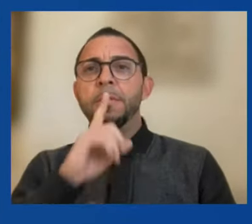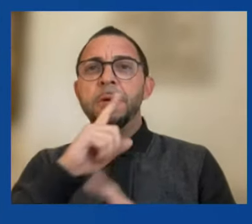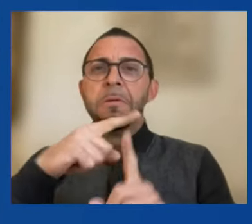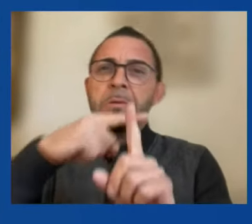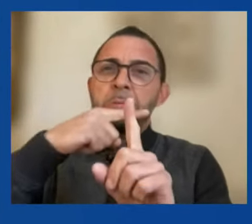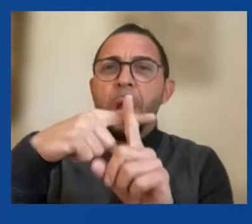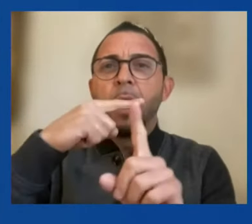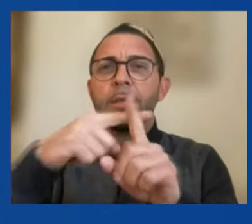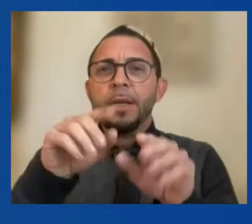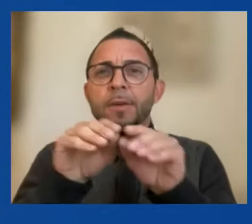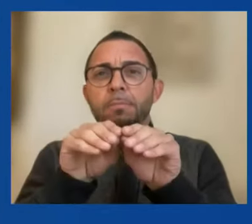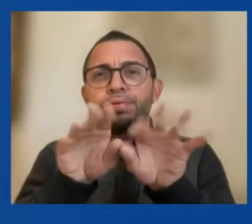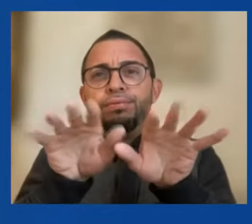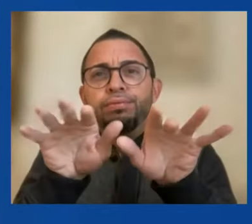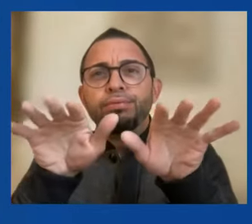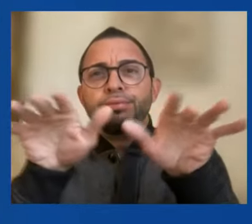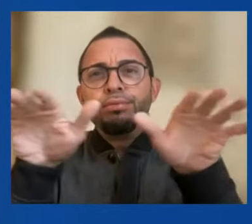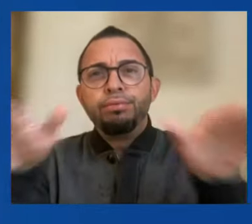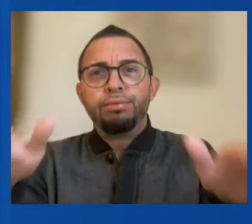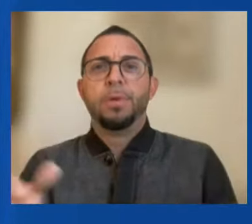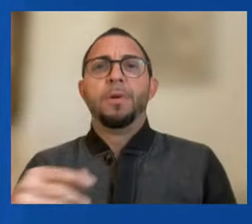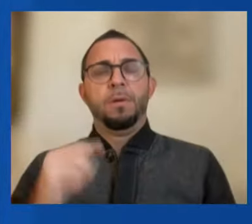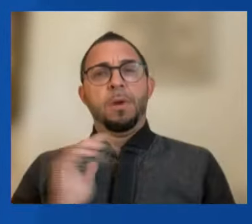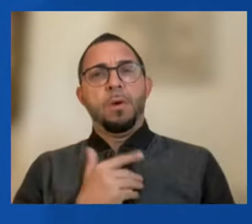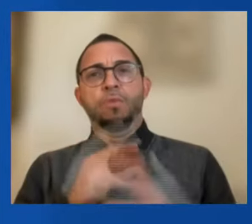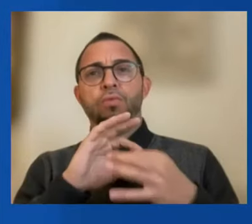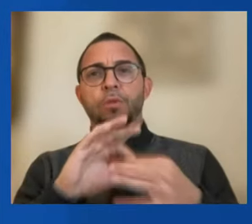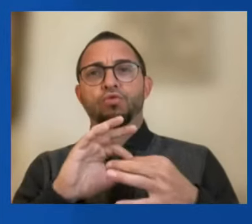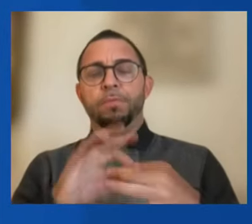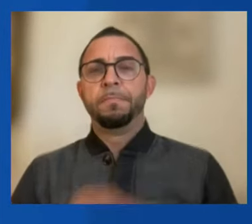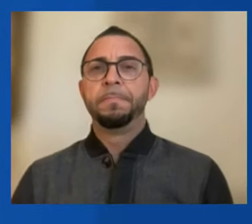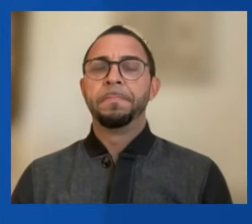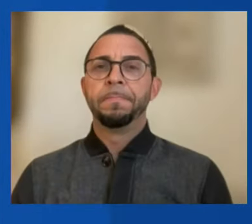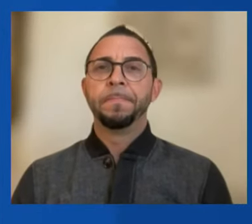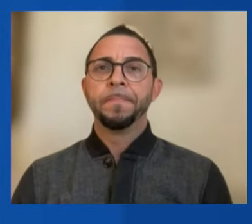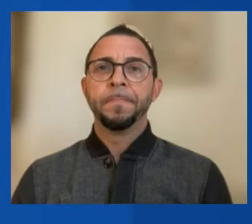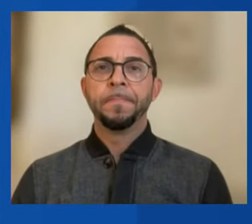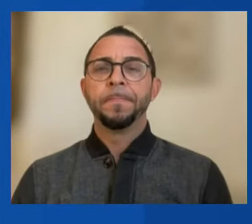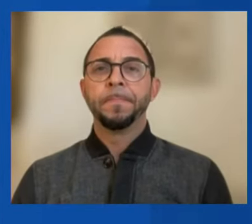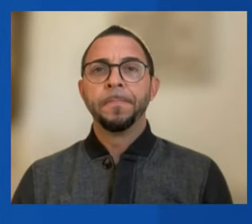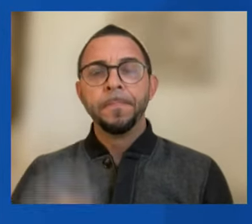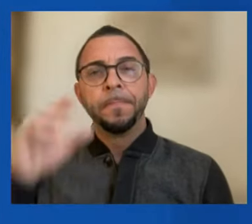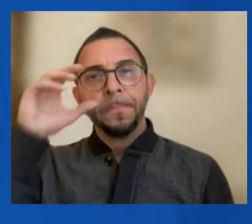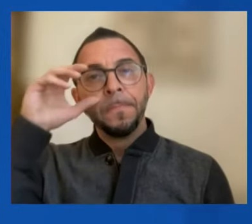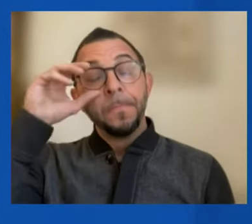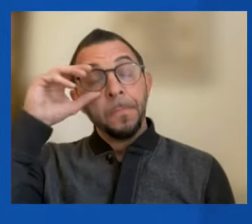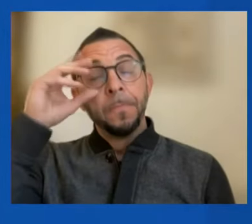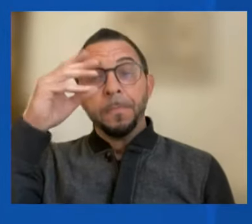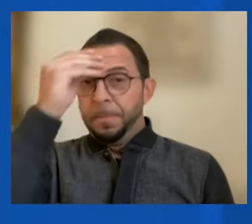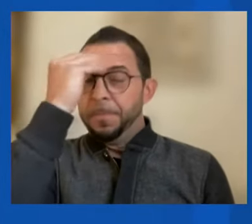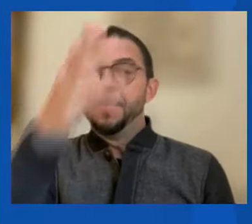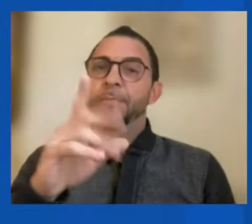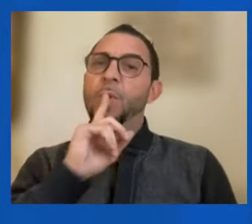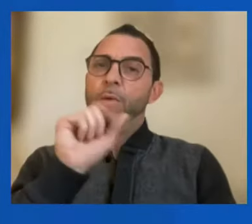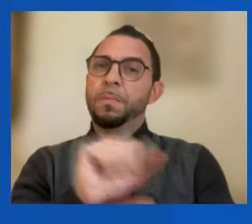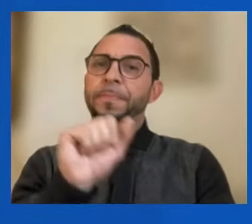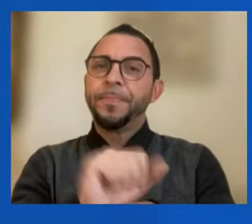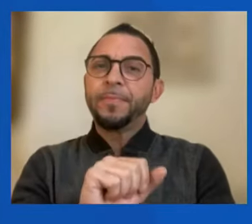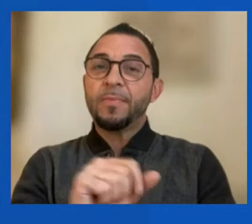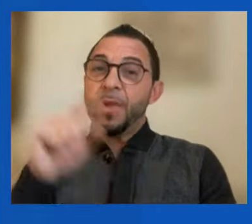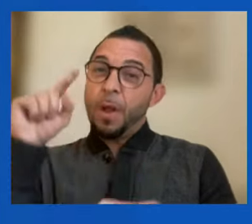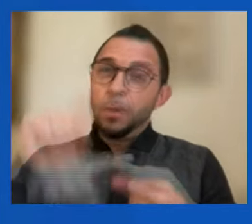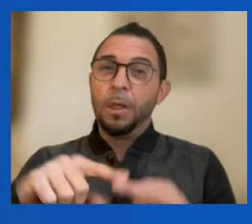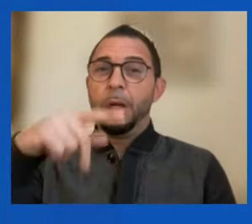across the entirety of our relationship. Rest assured, until Putin ends his